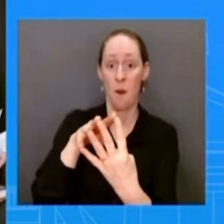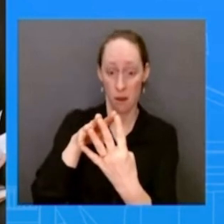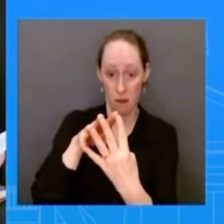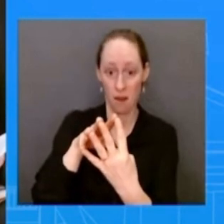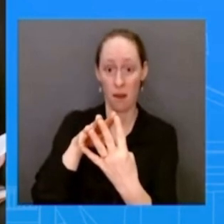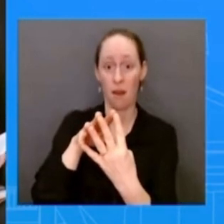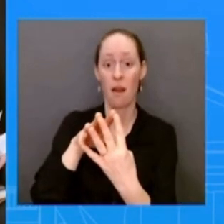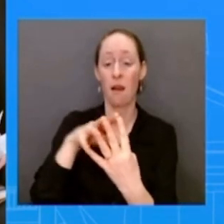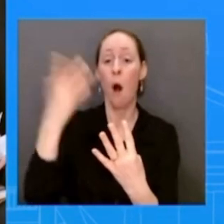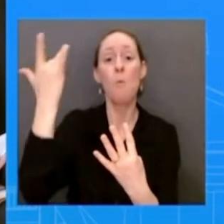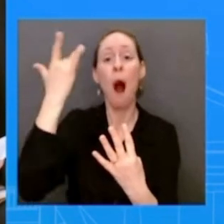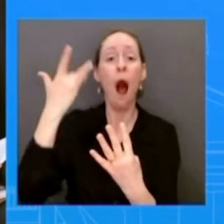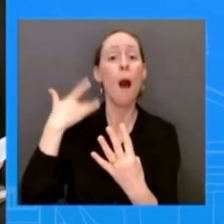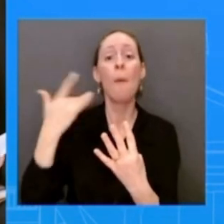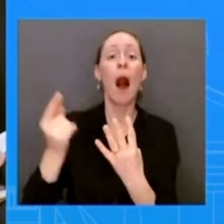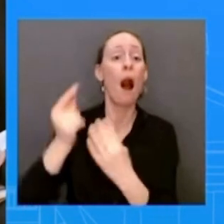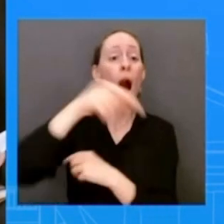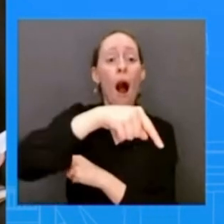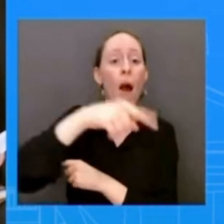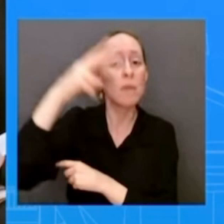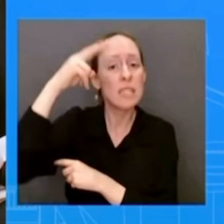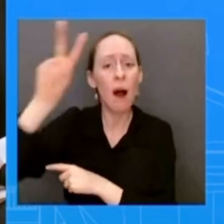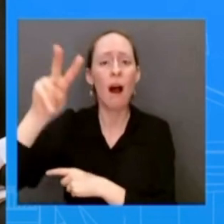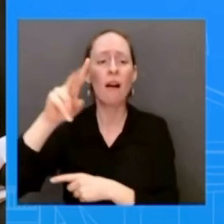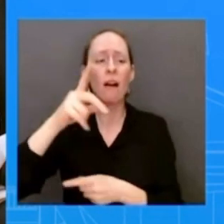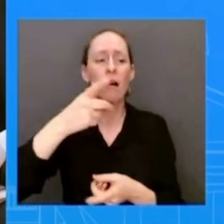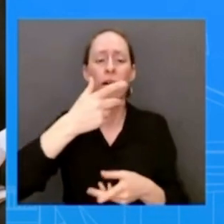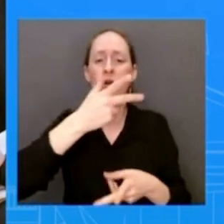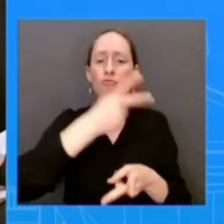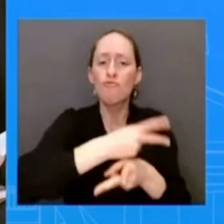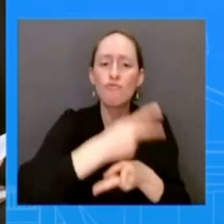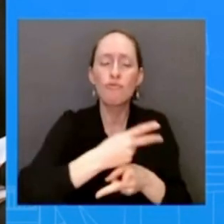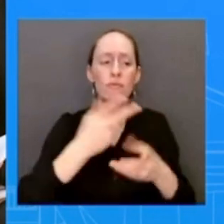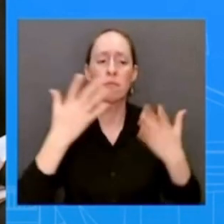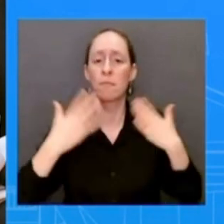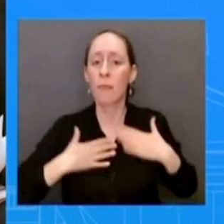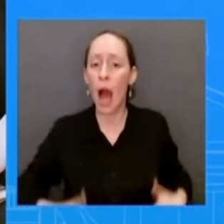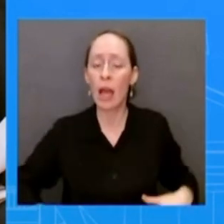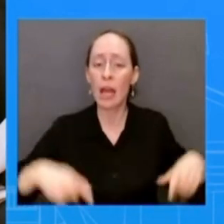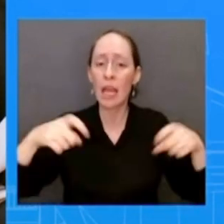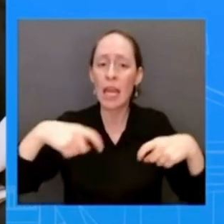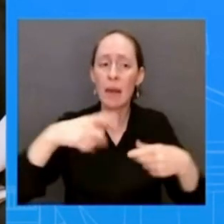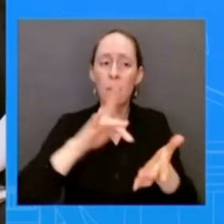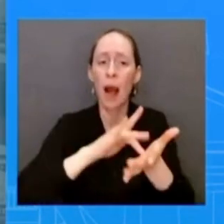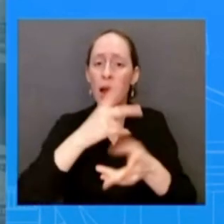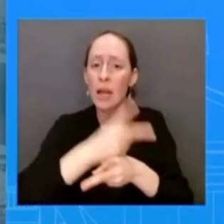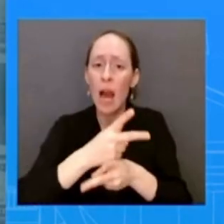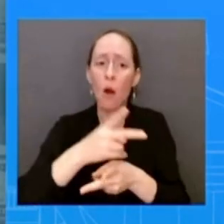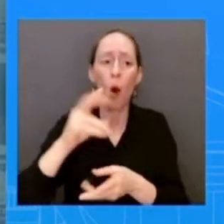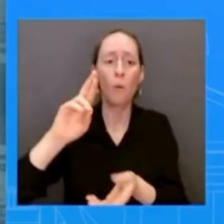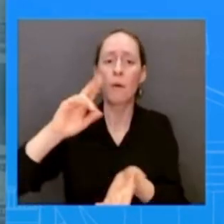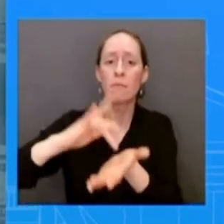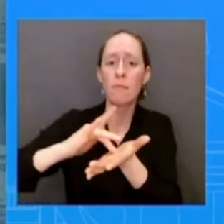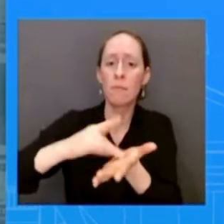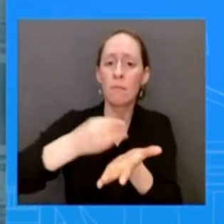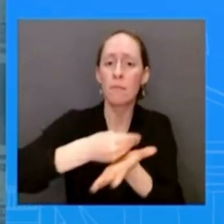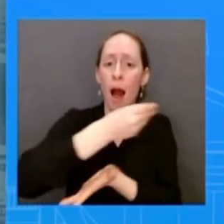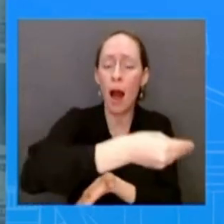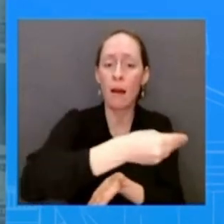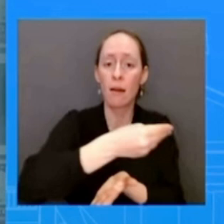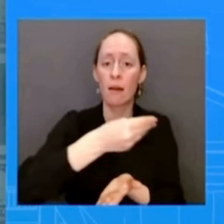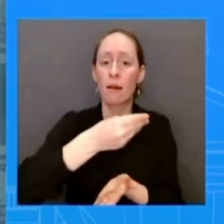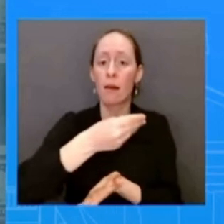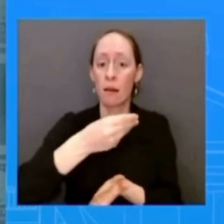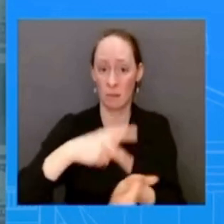or for prescription drugs uh what is the advice to those individuals should they avoid doing that so i'm not going to speak specifically to